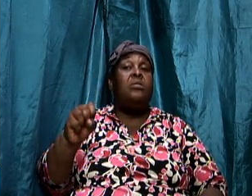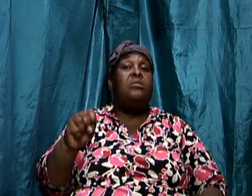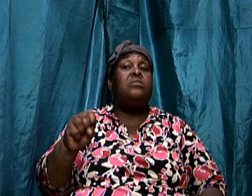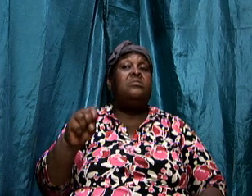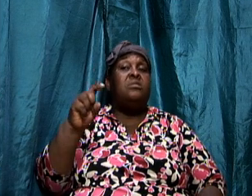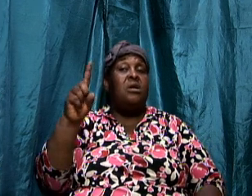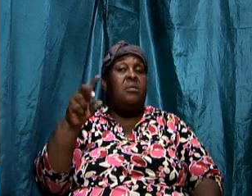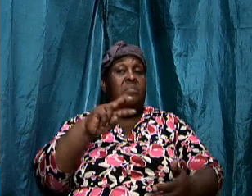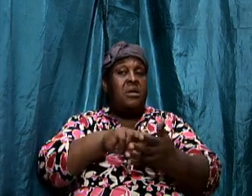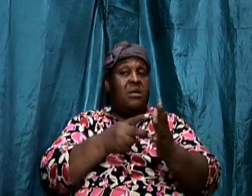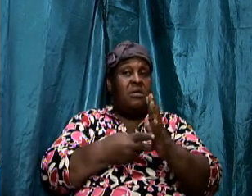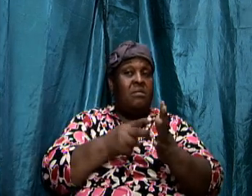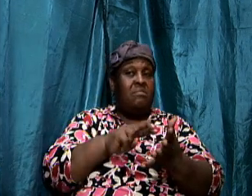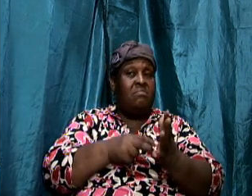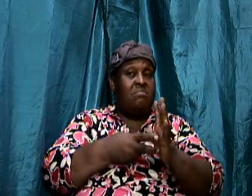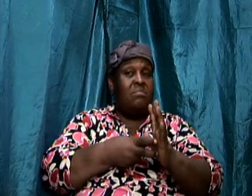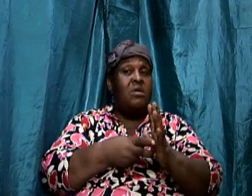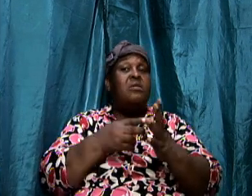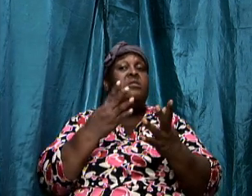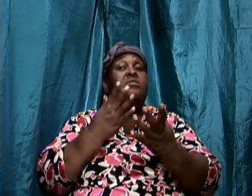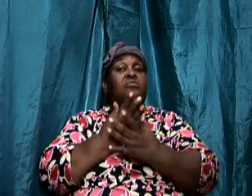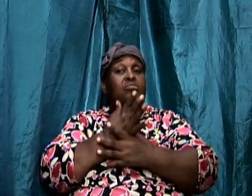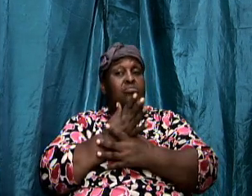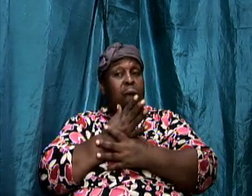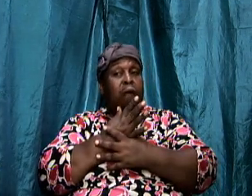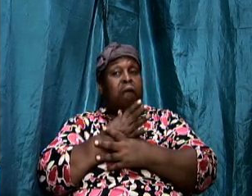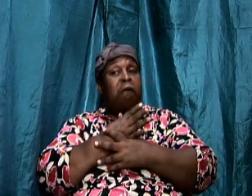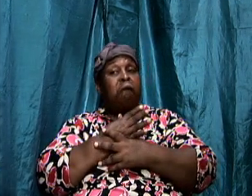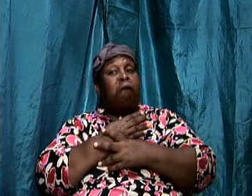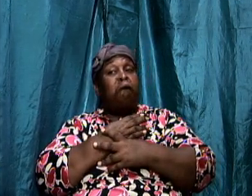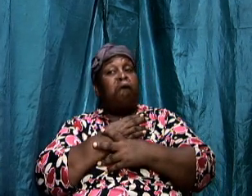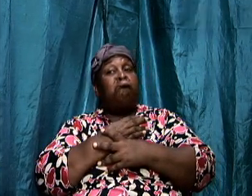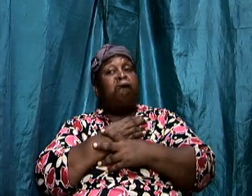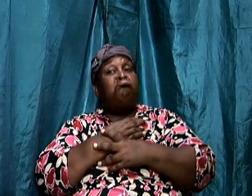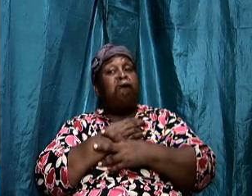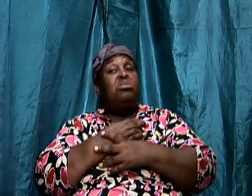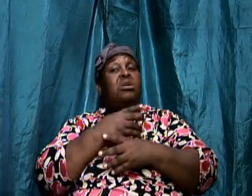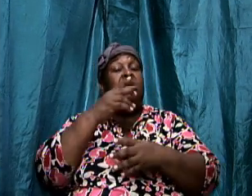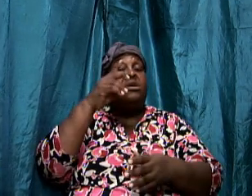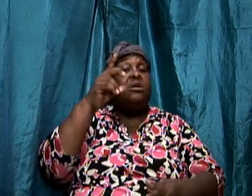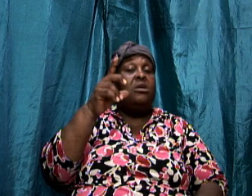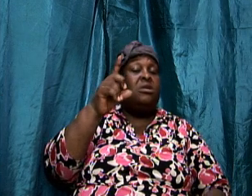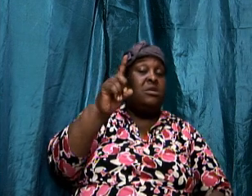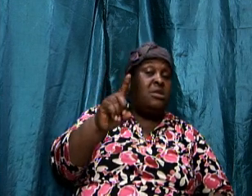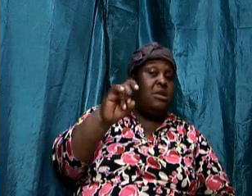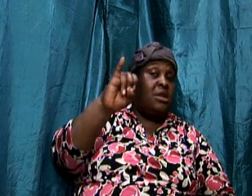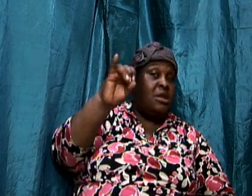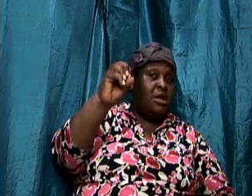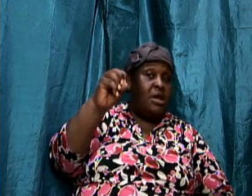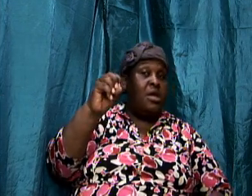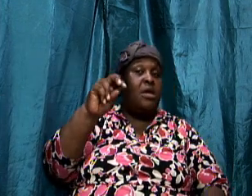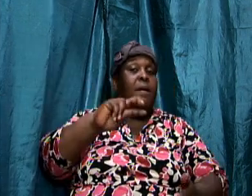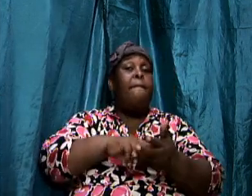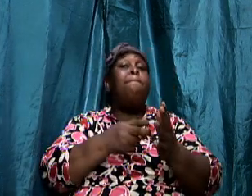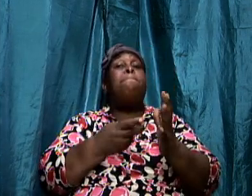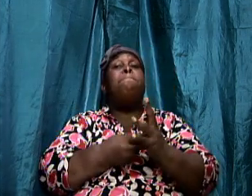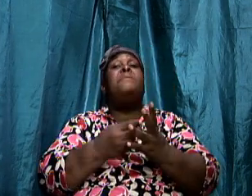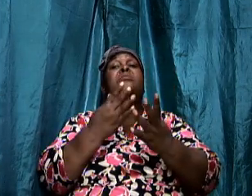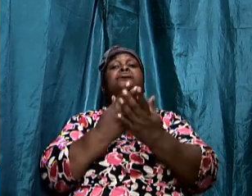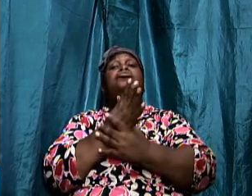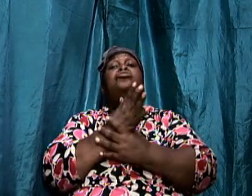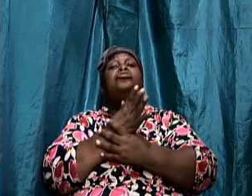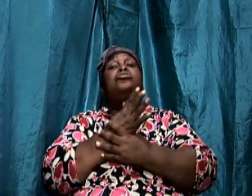meaning through dia means through and carries with it the idea